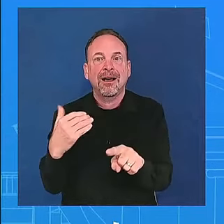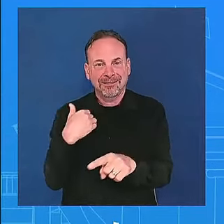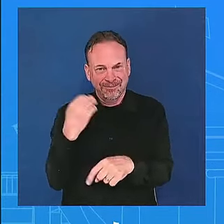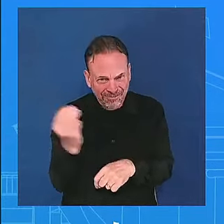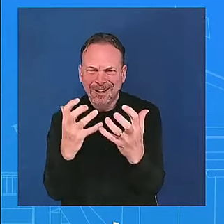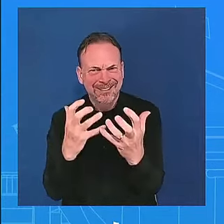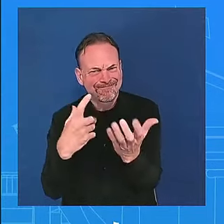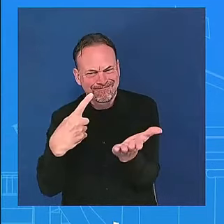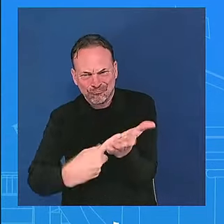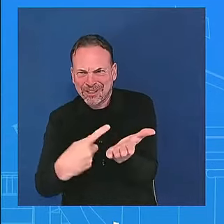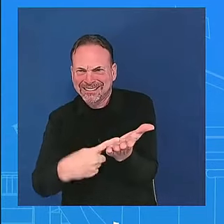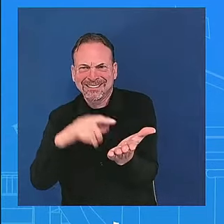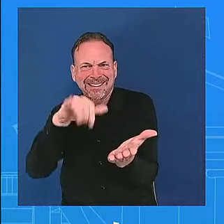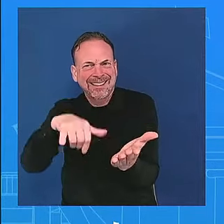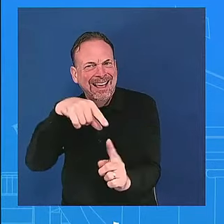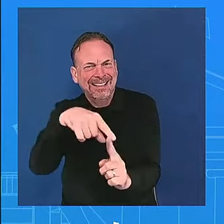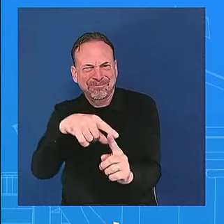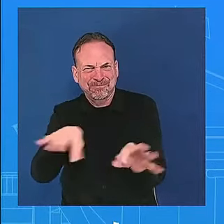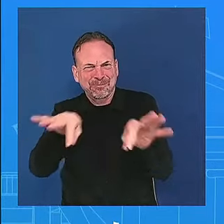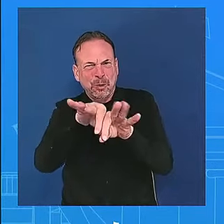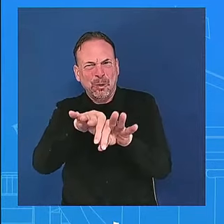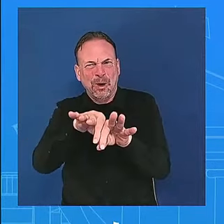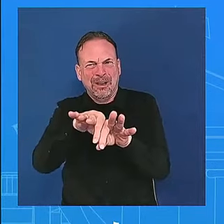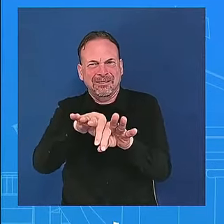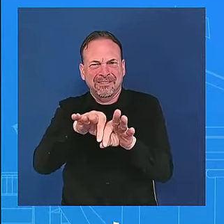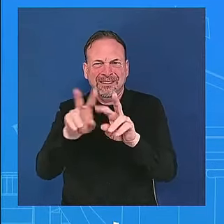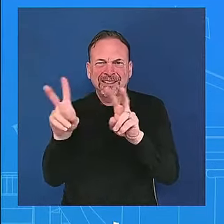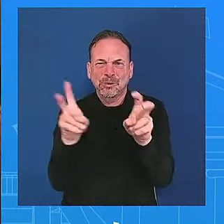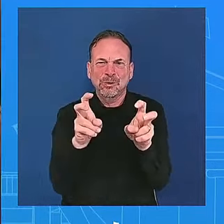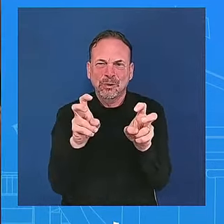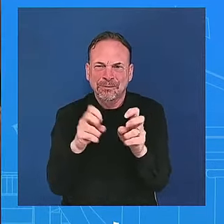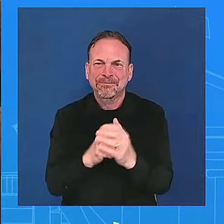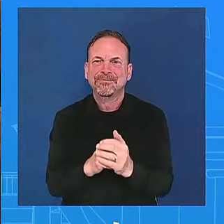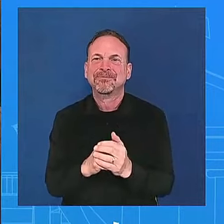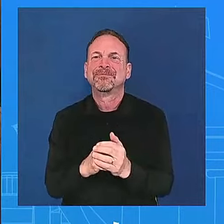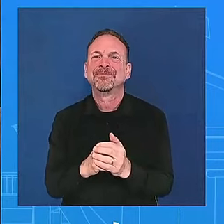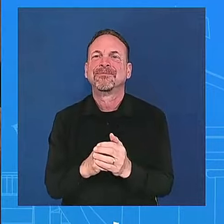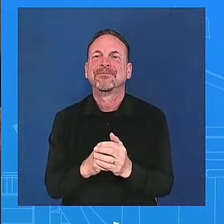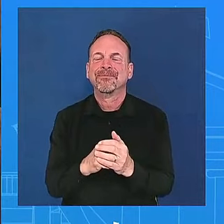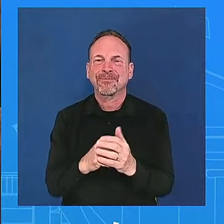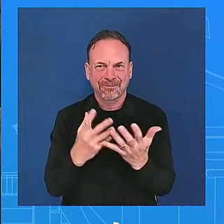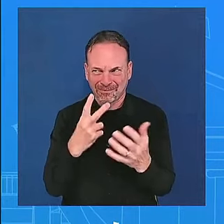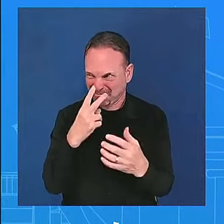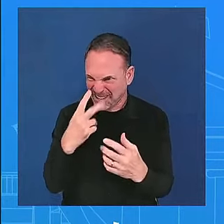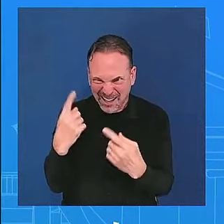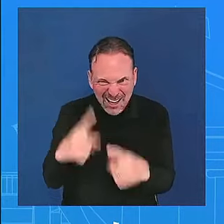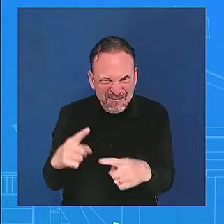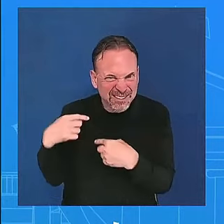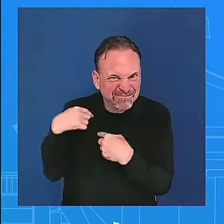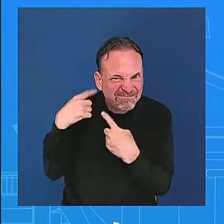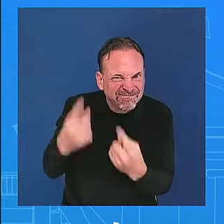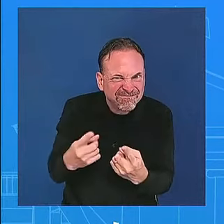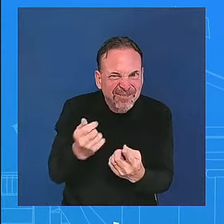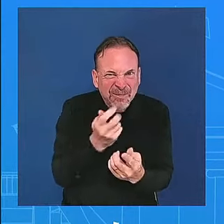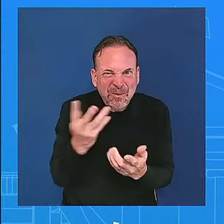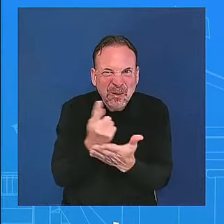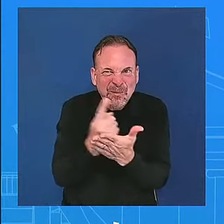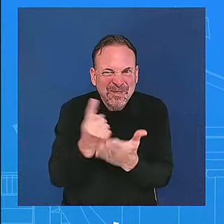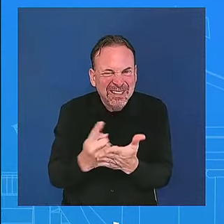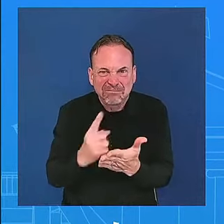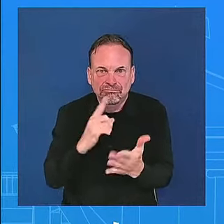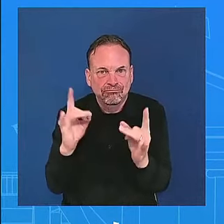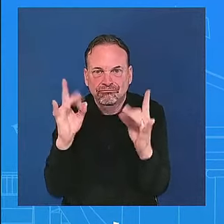i mean just a few weeks these past endorsing eliminating the filibuster that i mean look we are he laid out the three